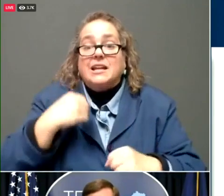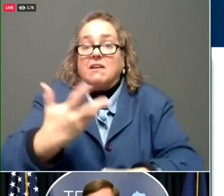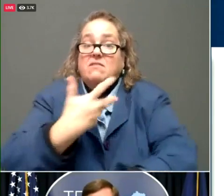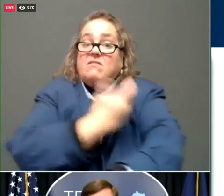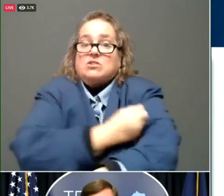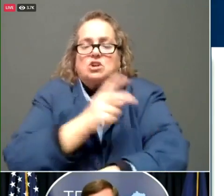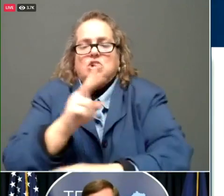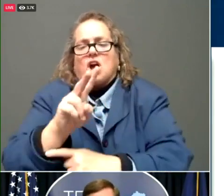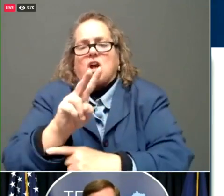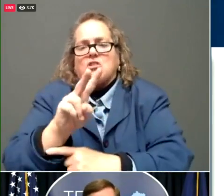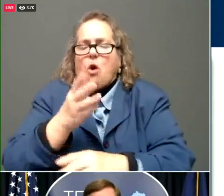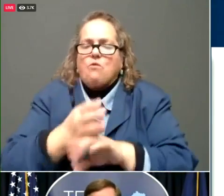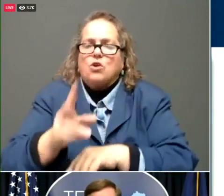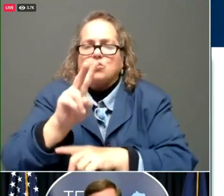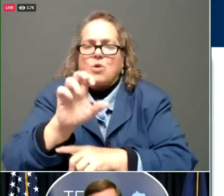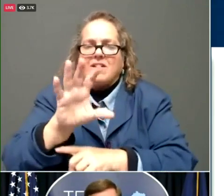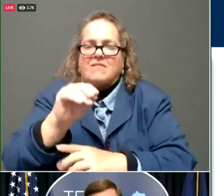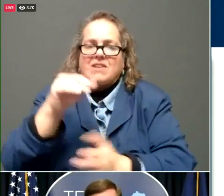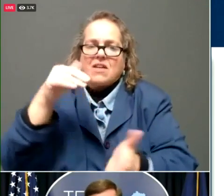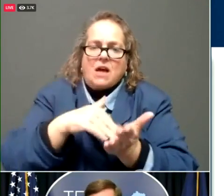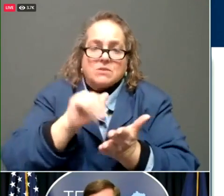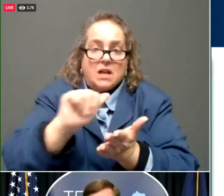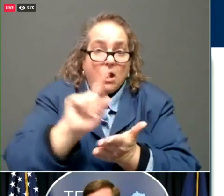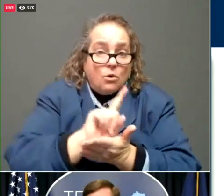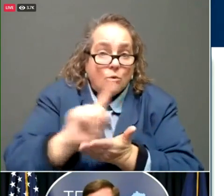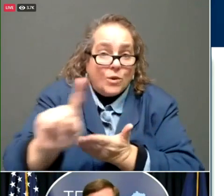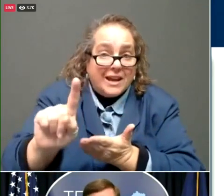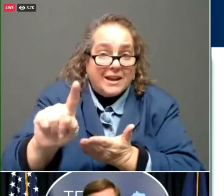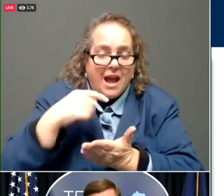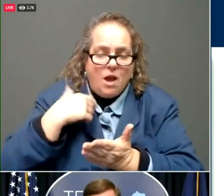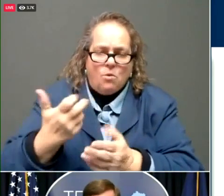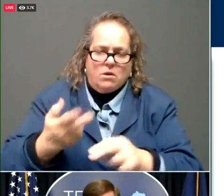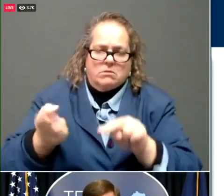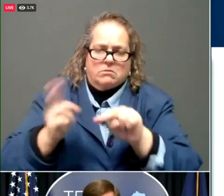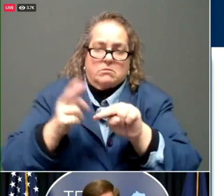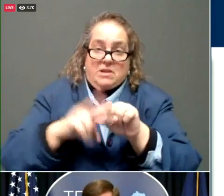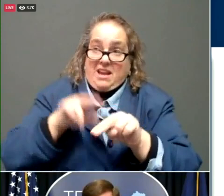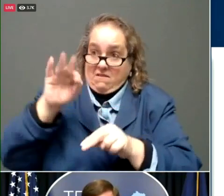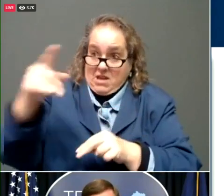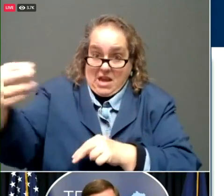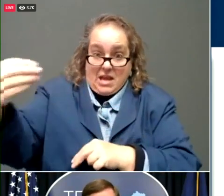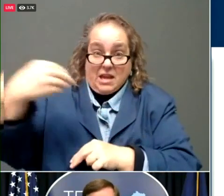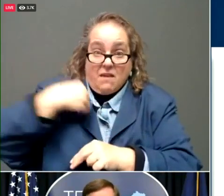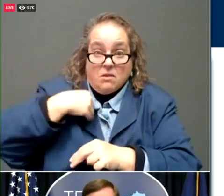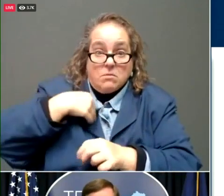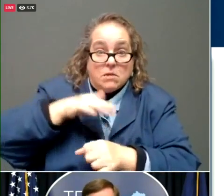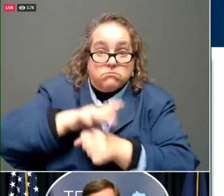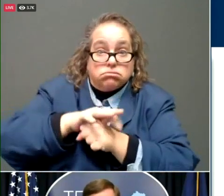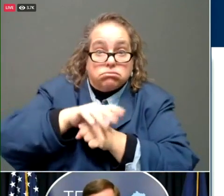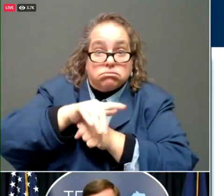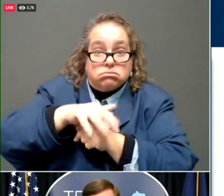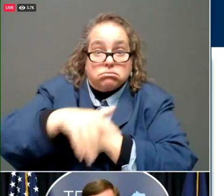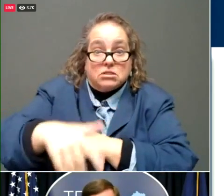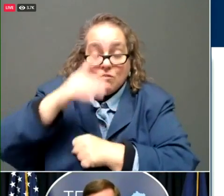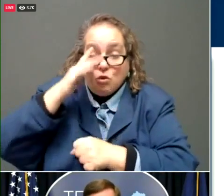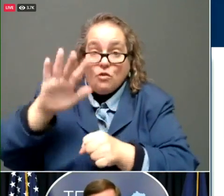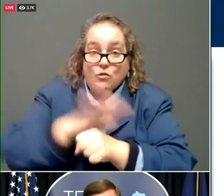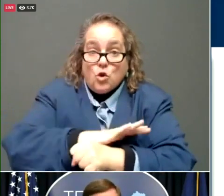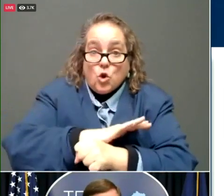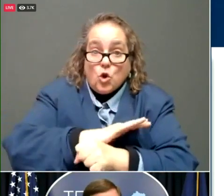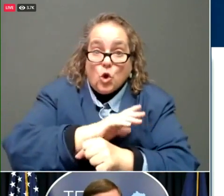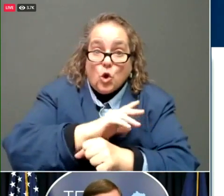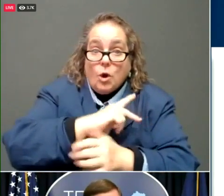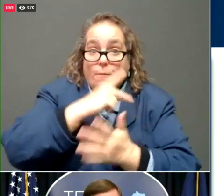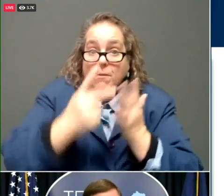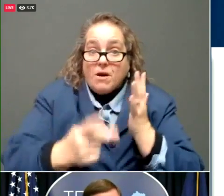to get that number significantly up to where if they gave us enough vaccine for our entire population, our hope